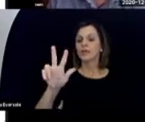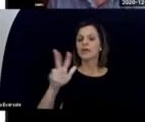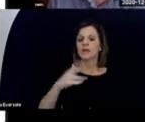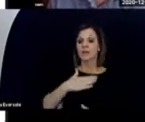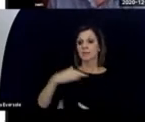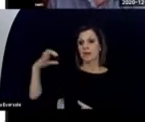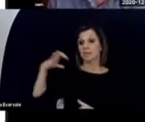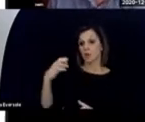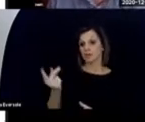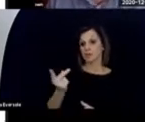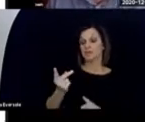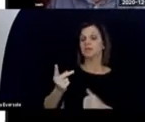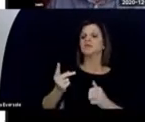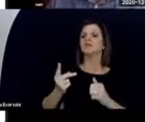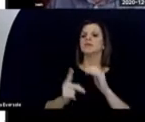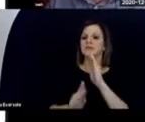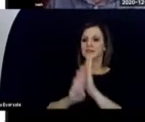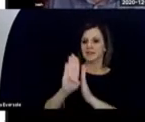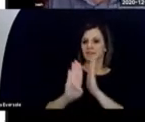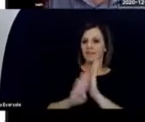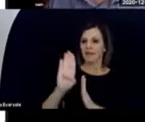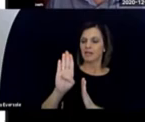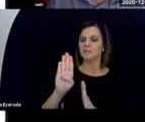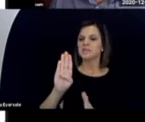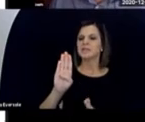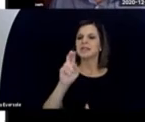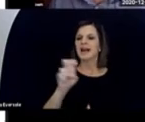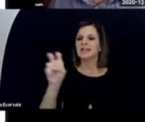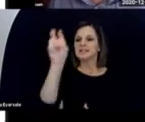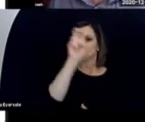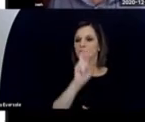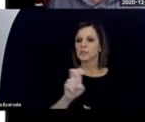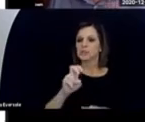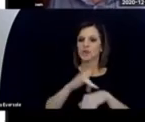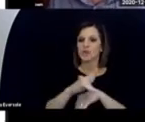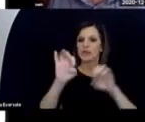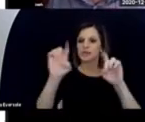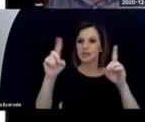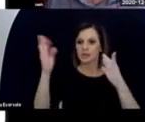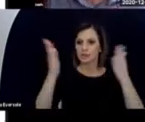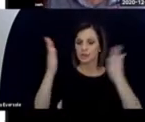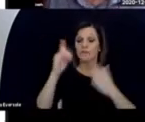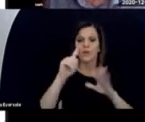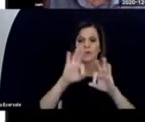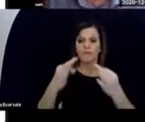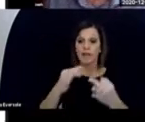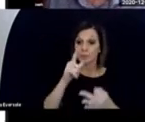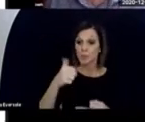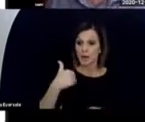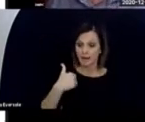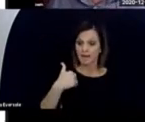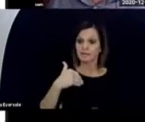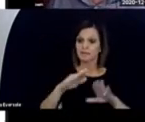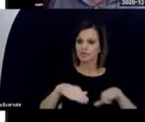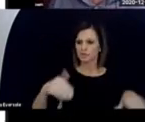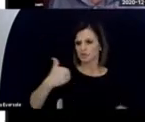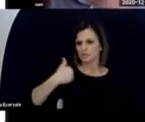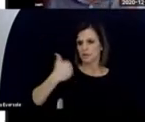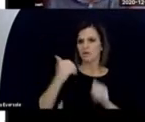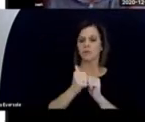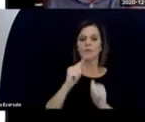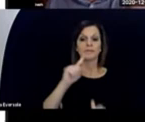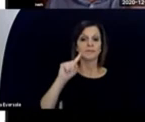and I set about creating an itinerant early intervention service